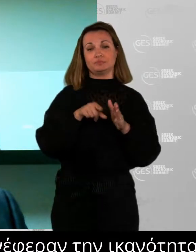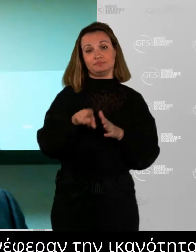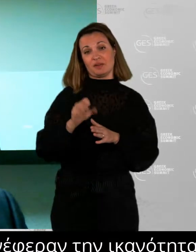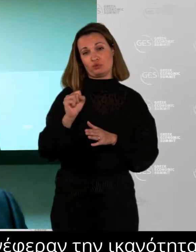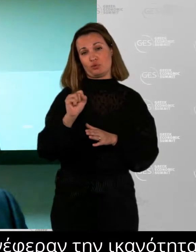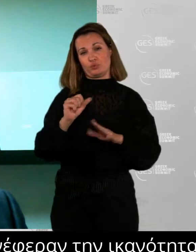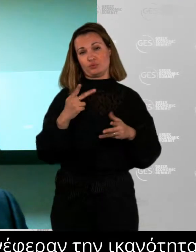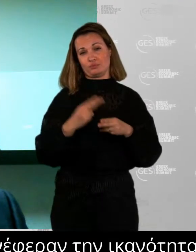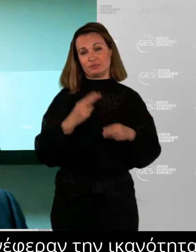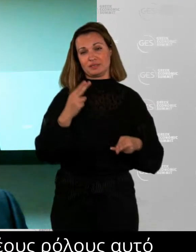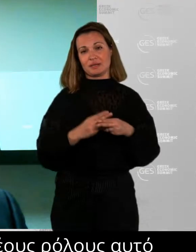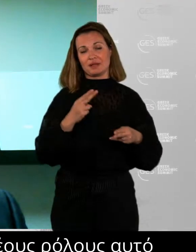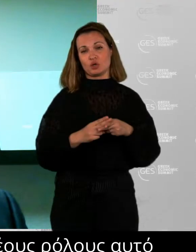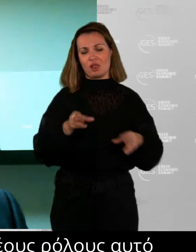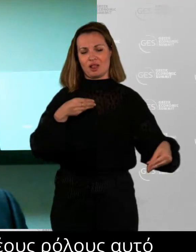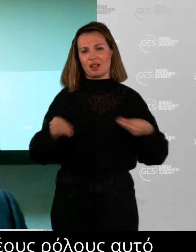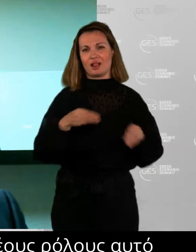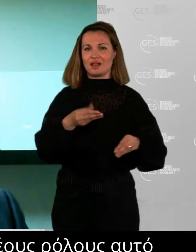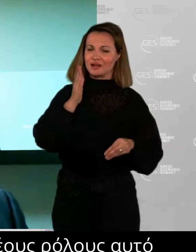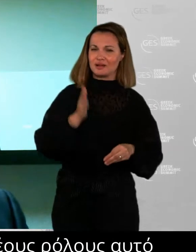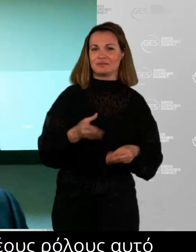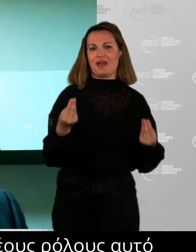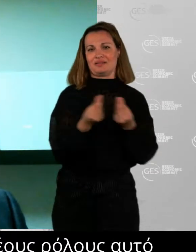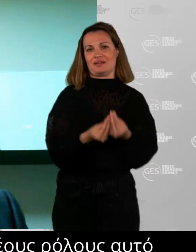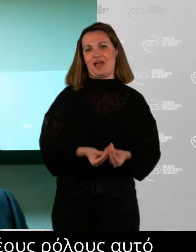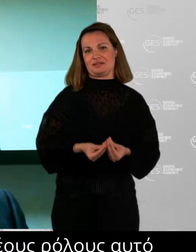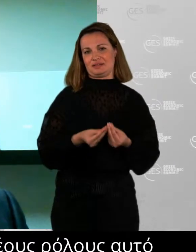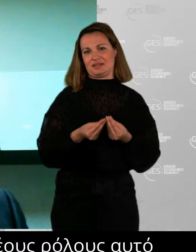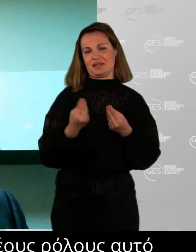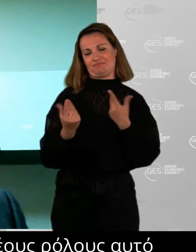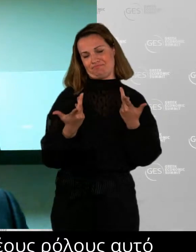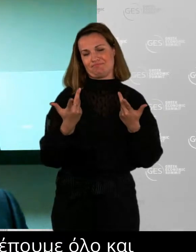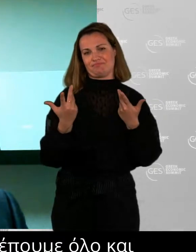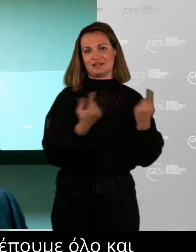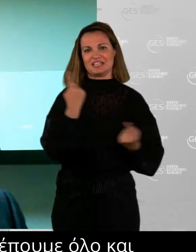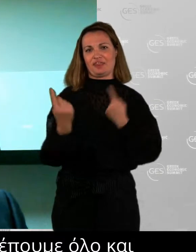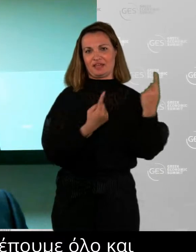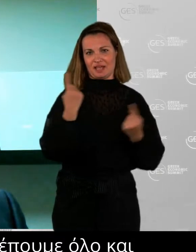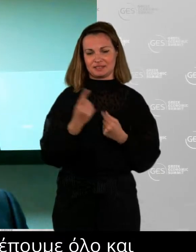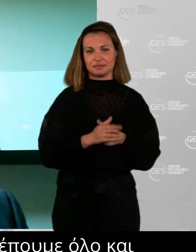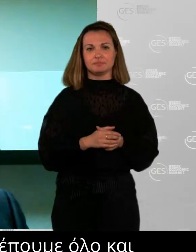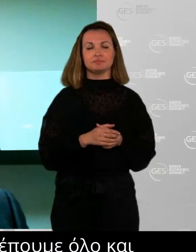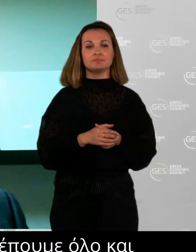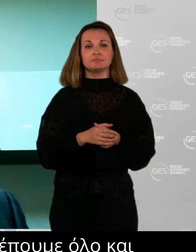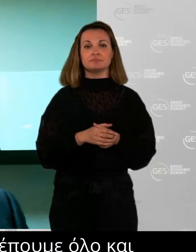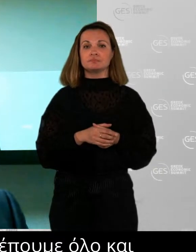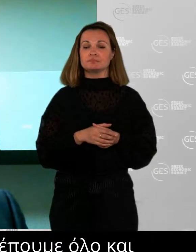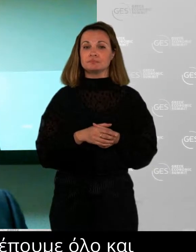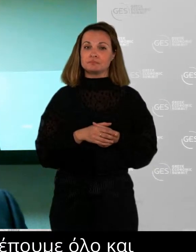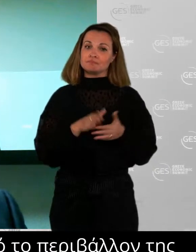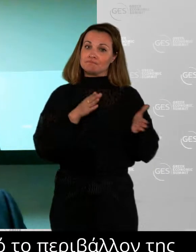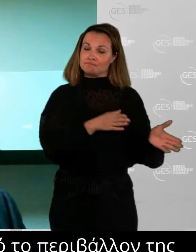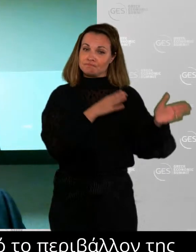in unfortunately this environment of the great resignation. So the labor shortage is actually in many respects a skill shortage.